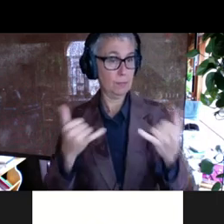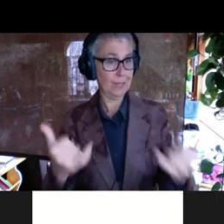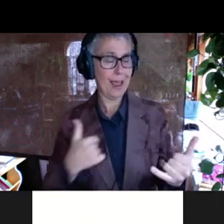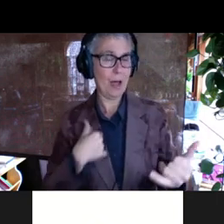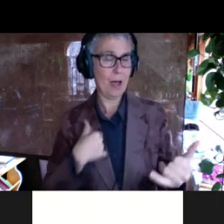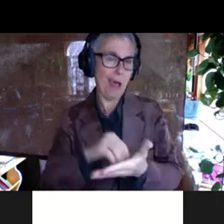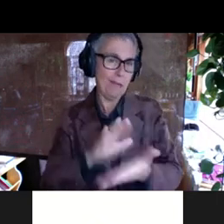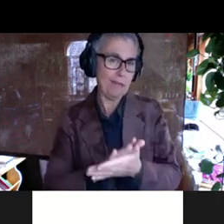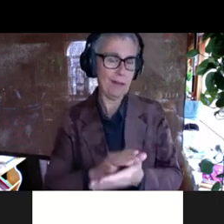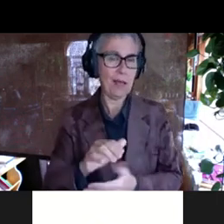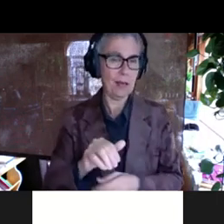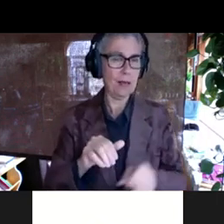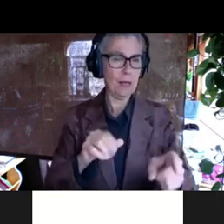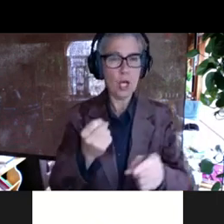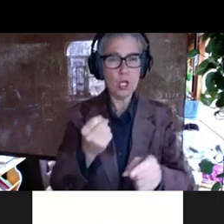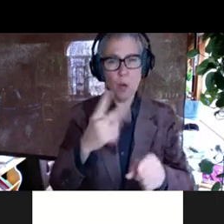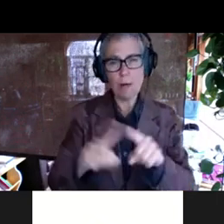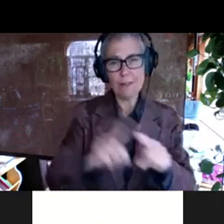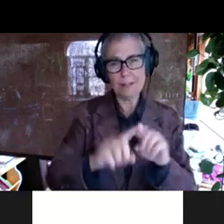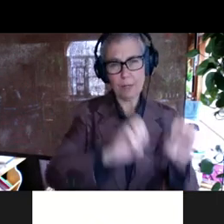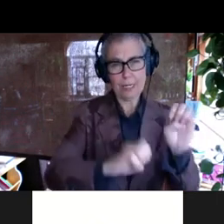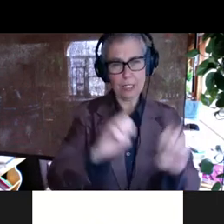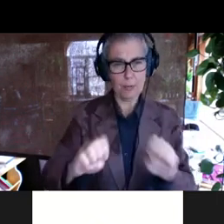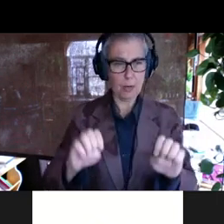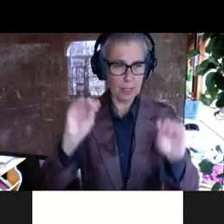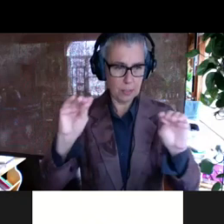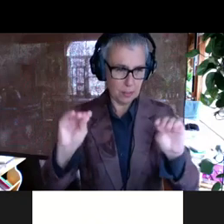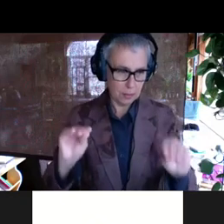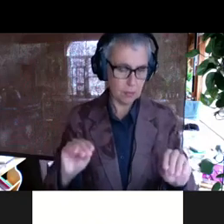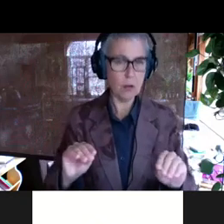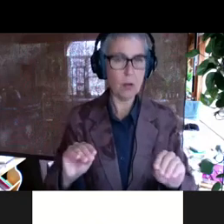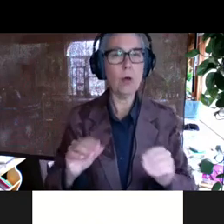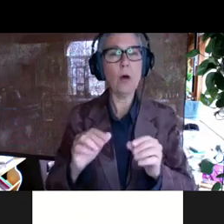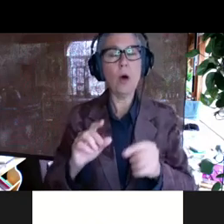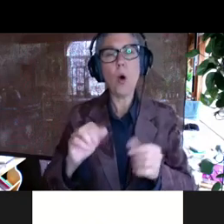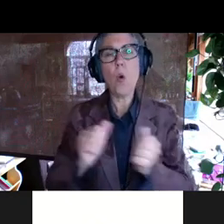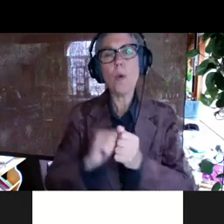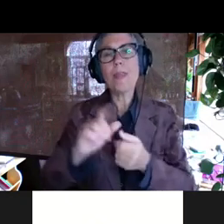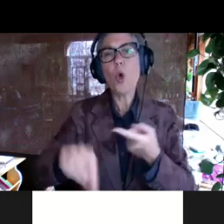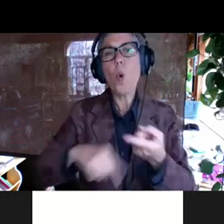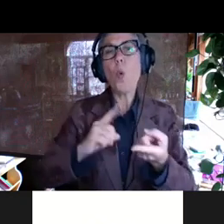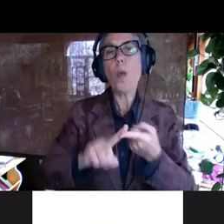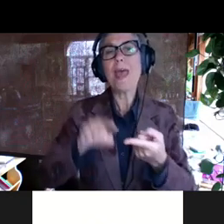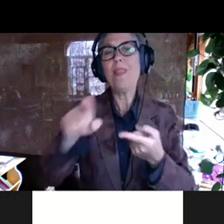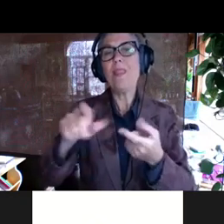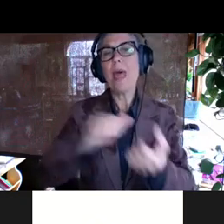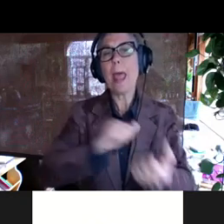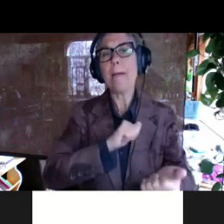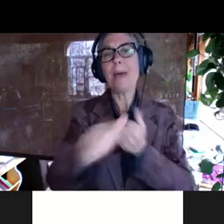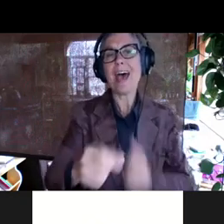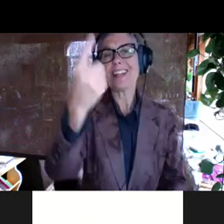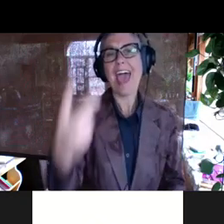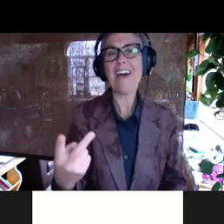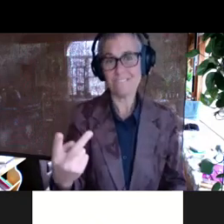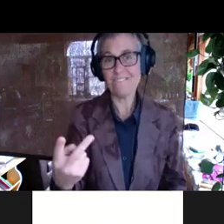12 different, uh, experiments that I worked up by when they passed half max. So when they went